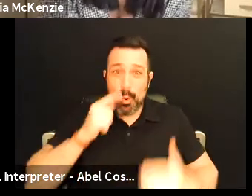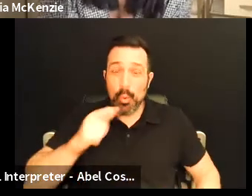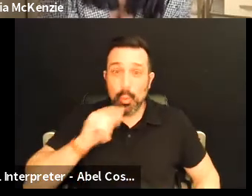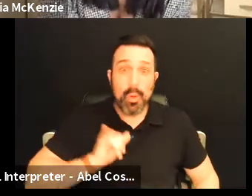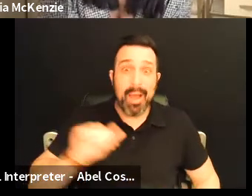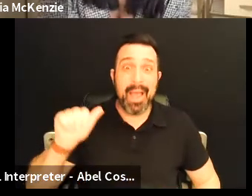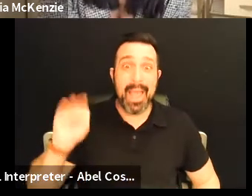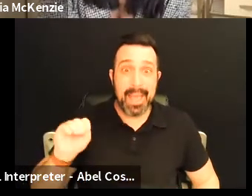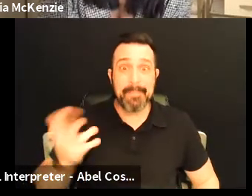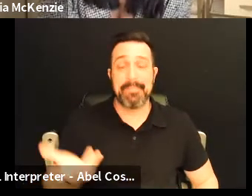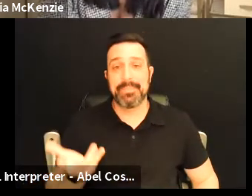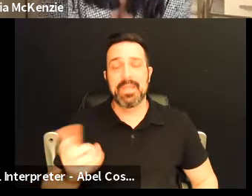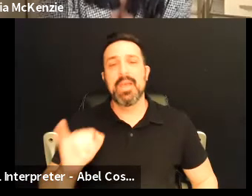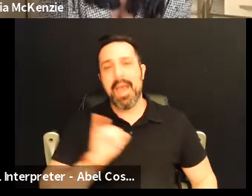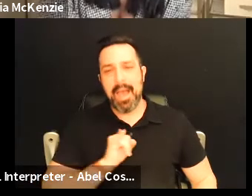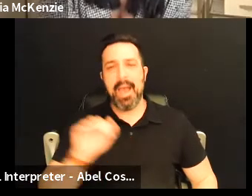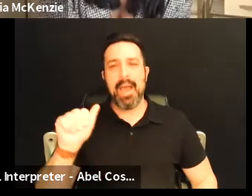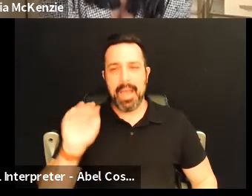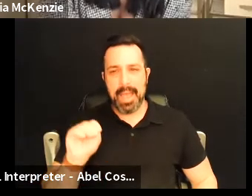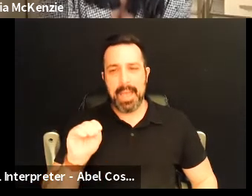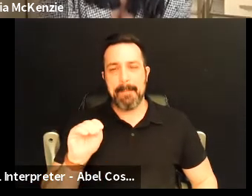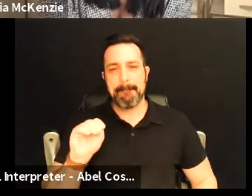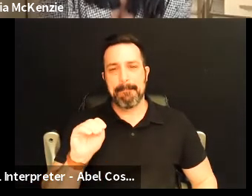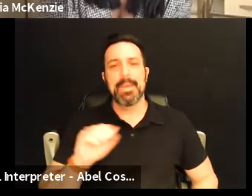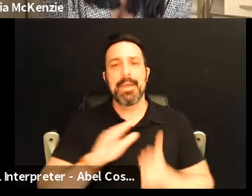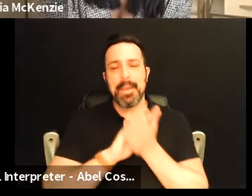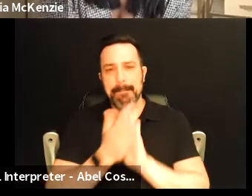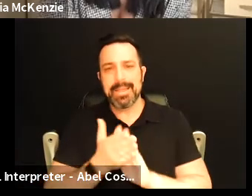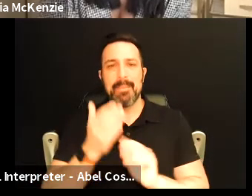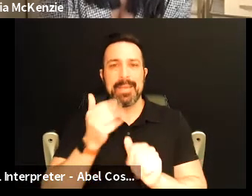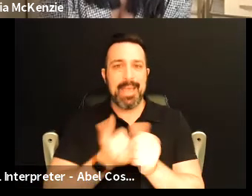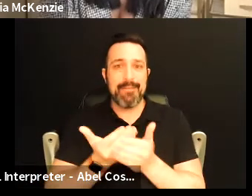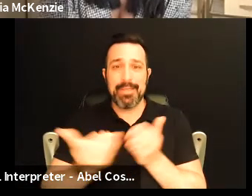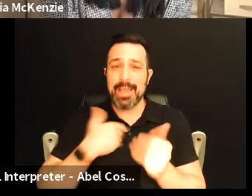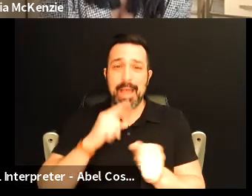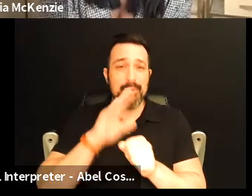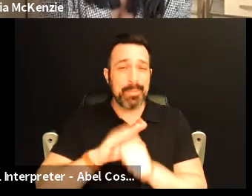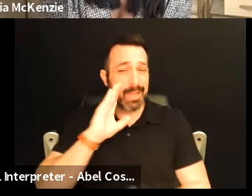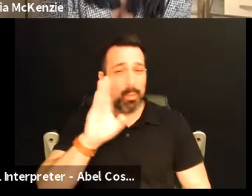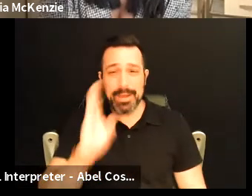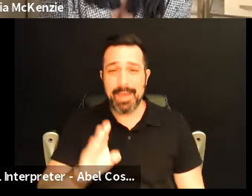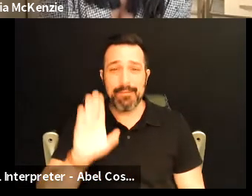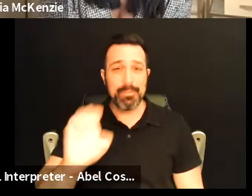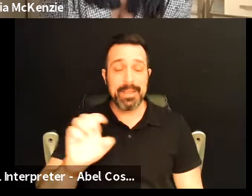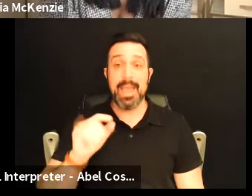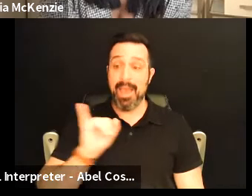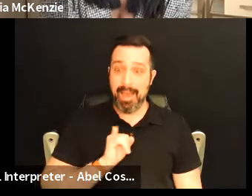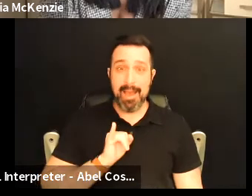am I am becoming every single thing I promised I would never be and I